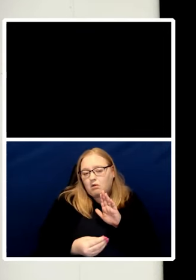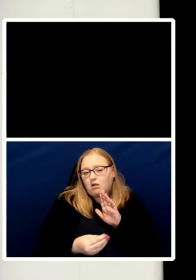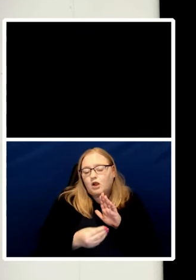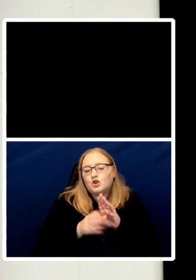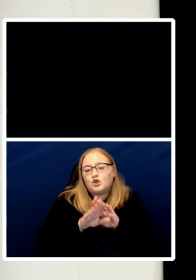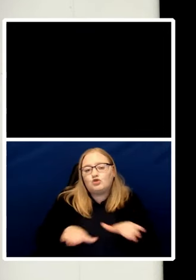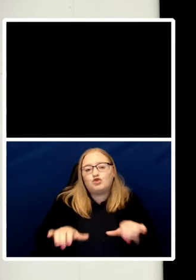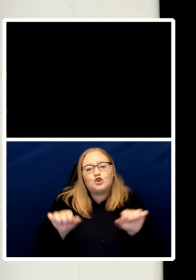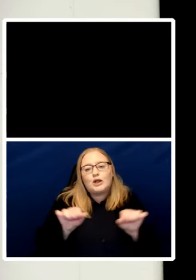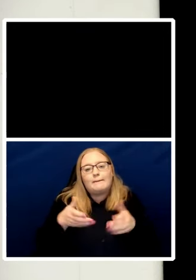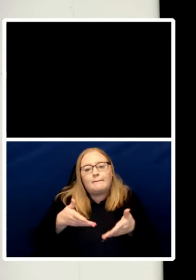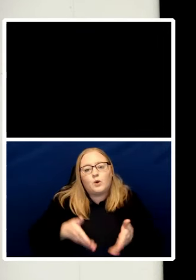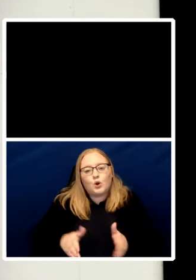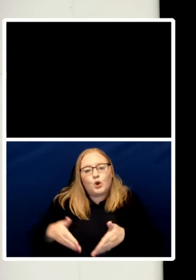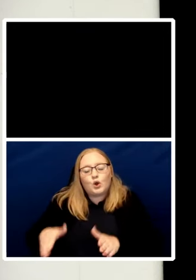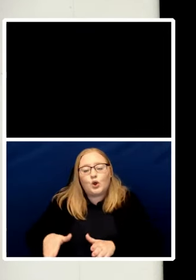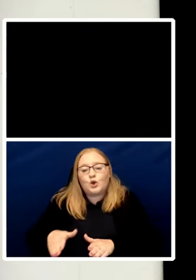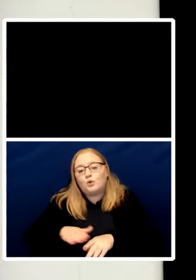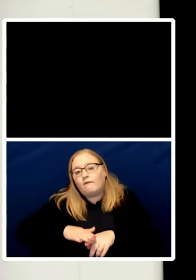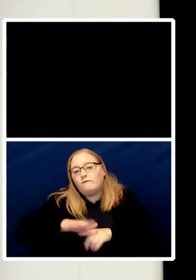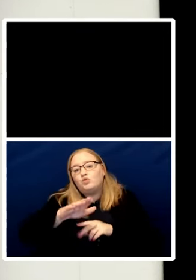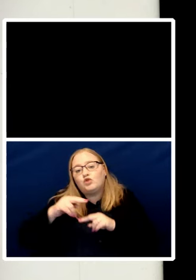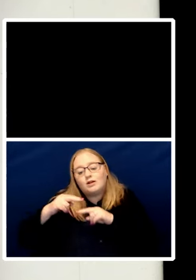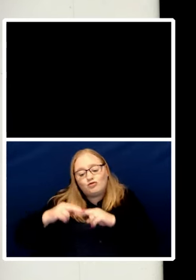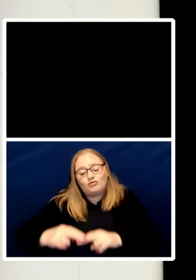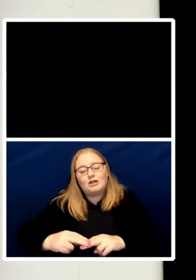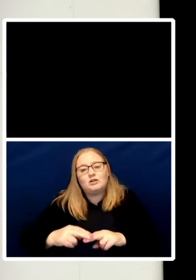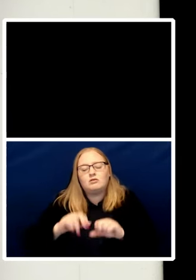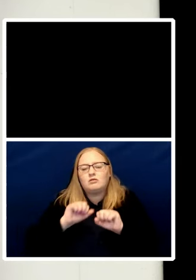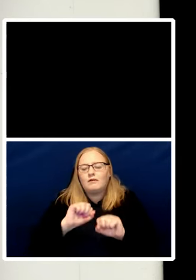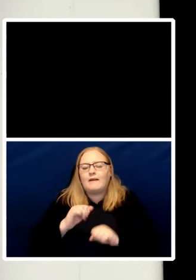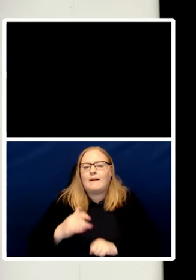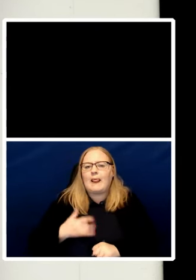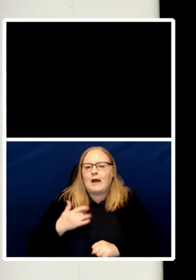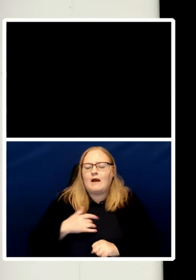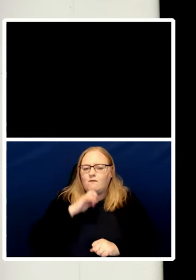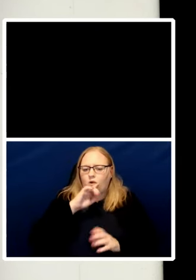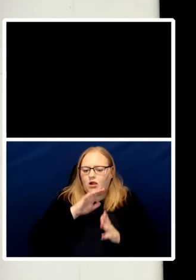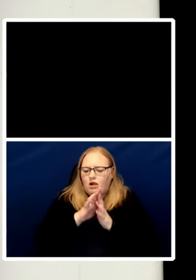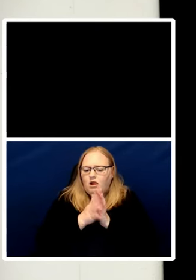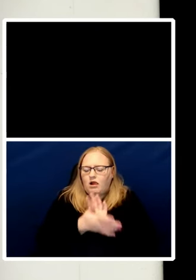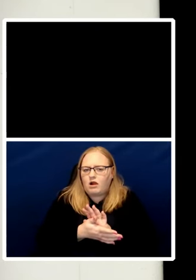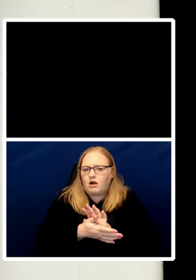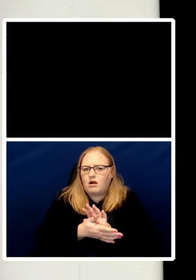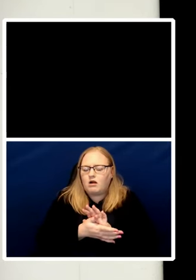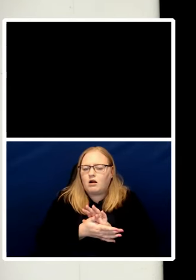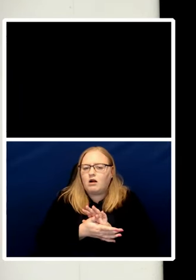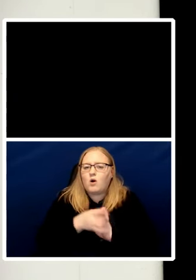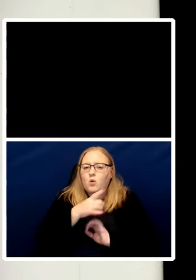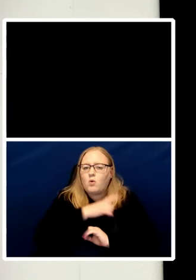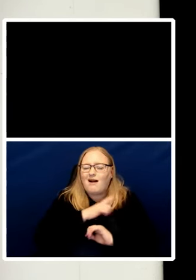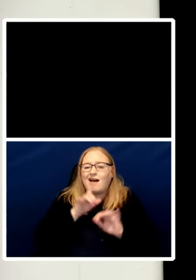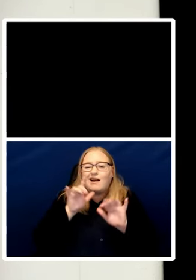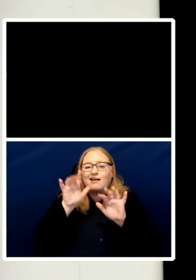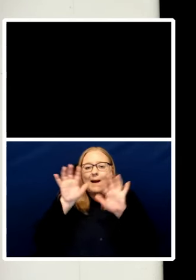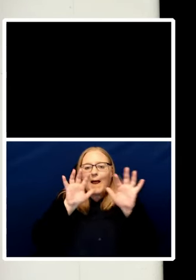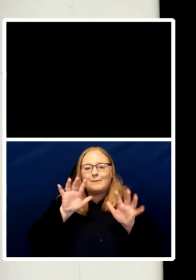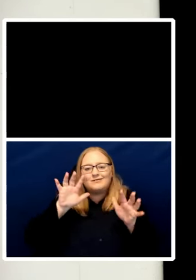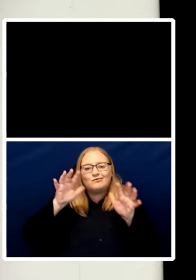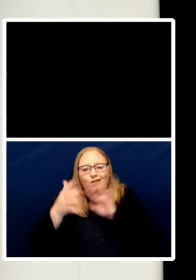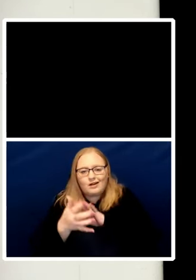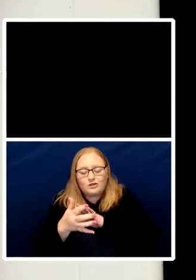born whose lives will be destroyed by the effect of climate change are they not entitled to equality of esteem or at least some esteem